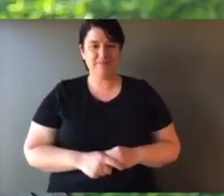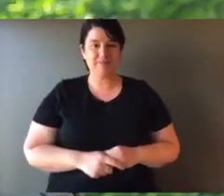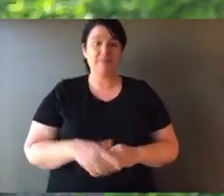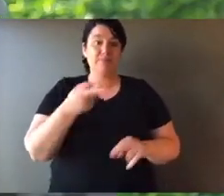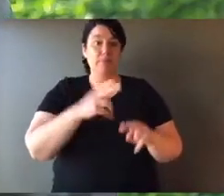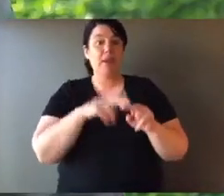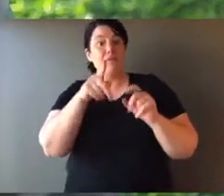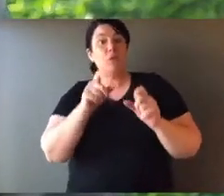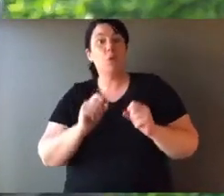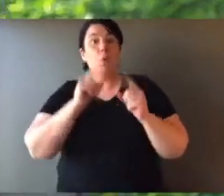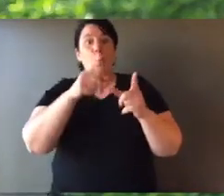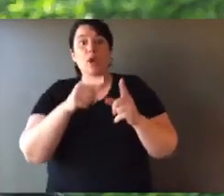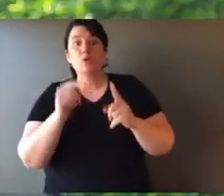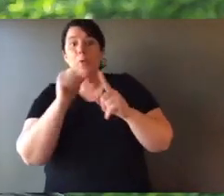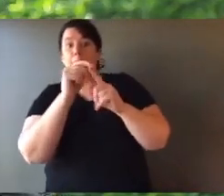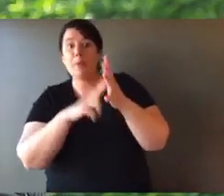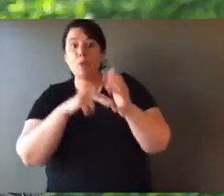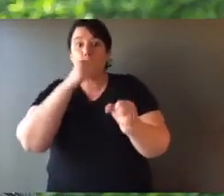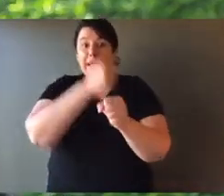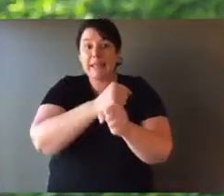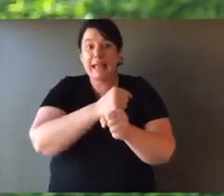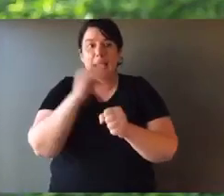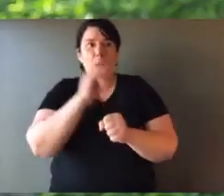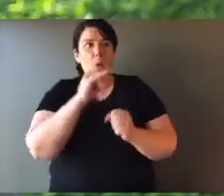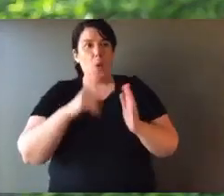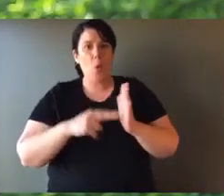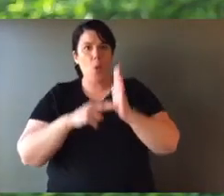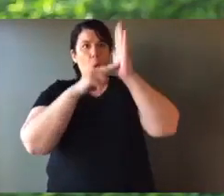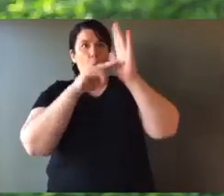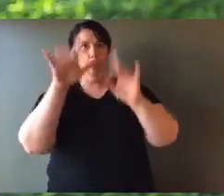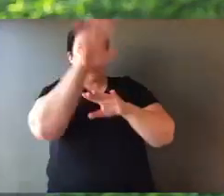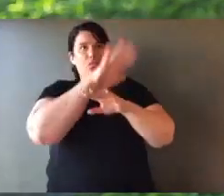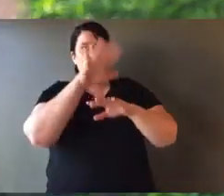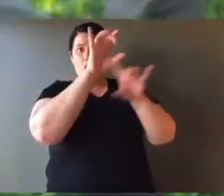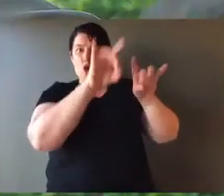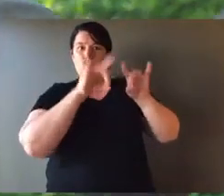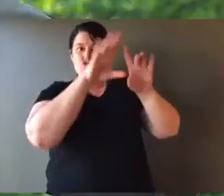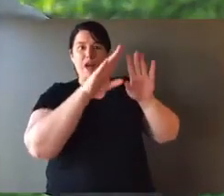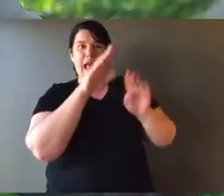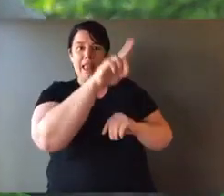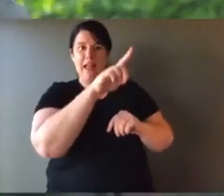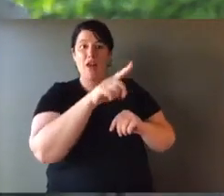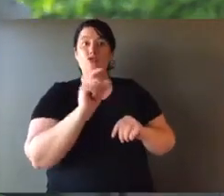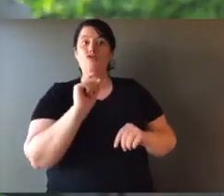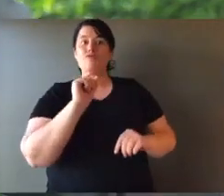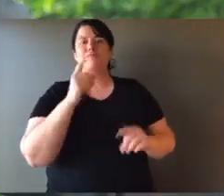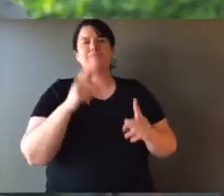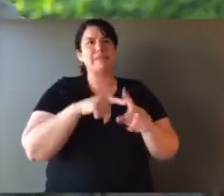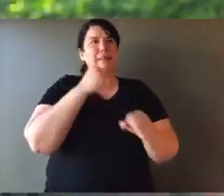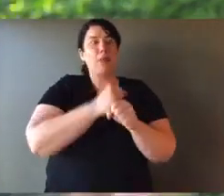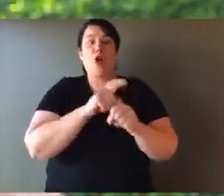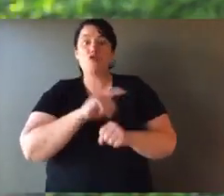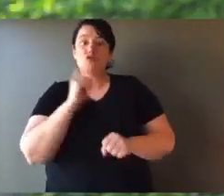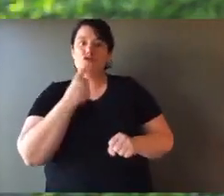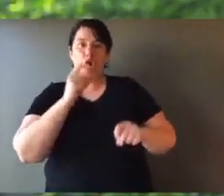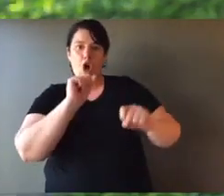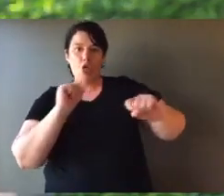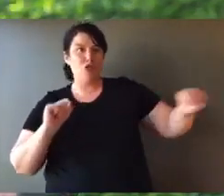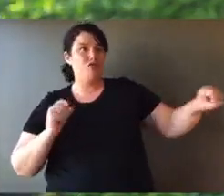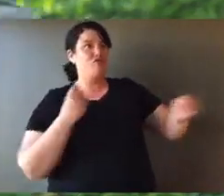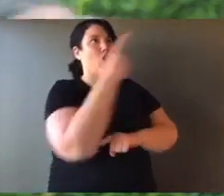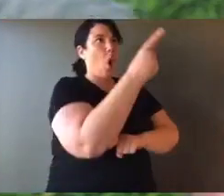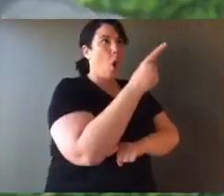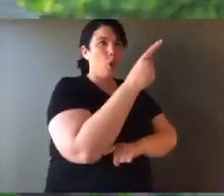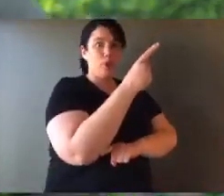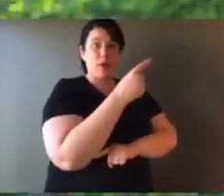interesting that if you went up to Papua New Guinea or West Popua or the Kimberley in Northern Australia, pick up a